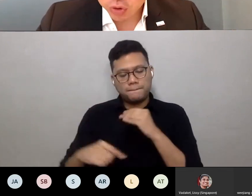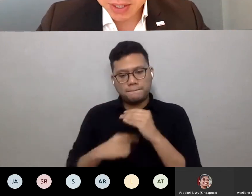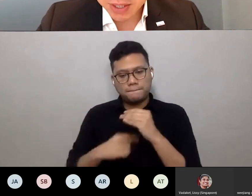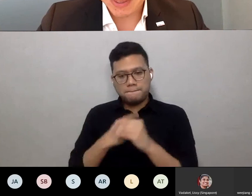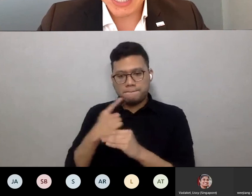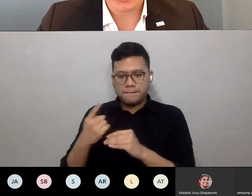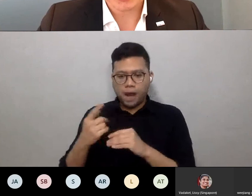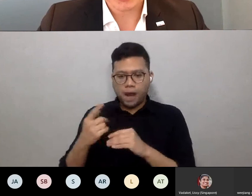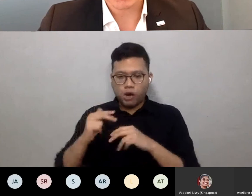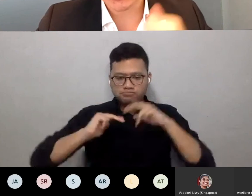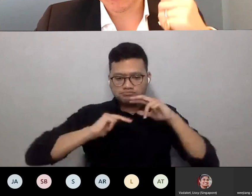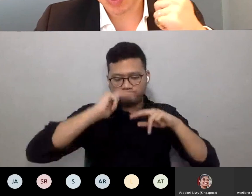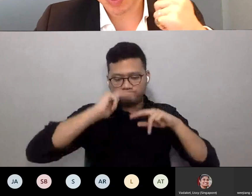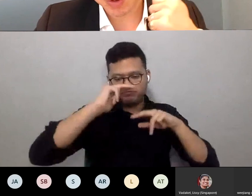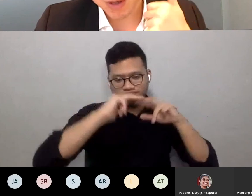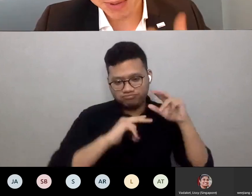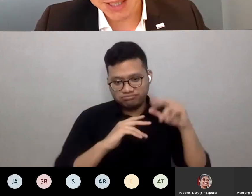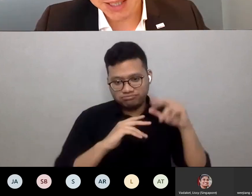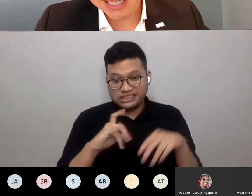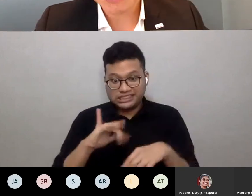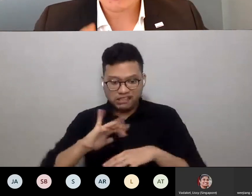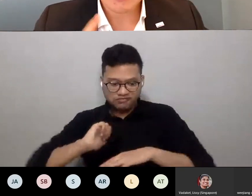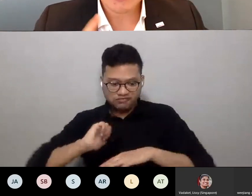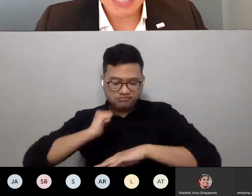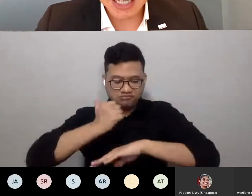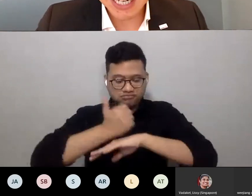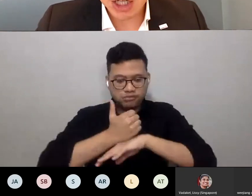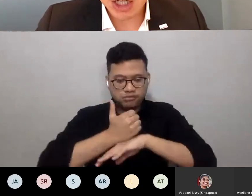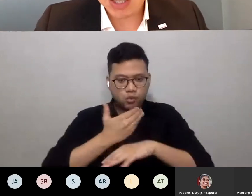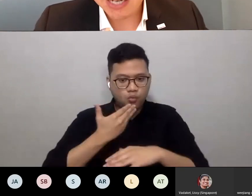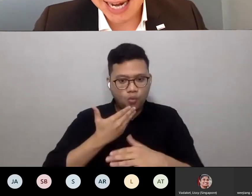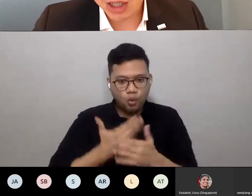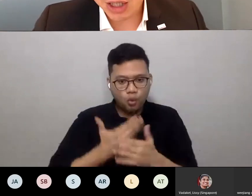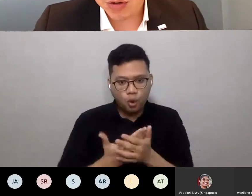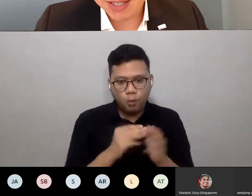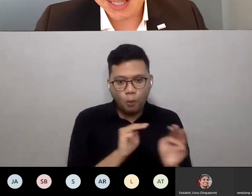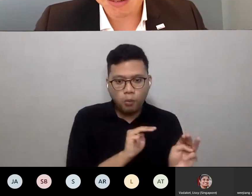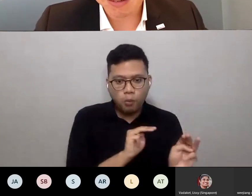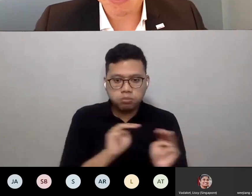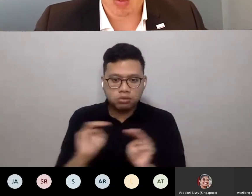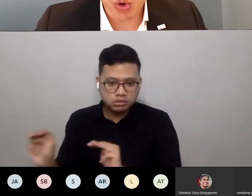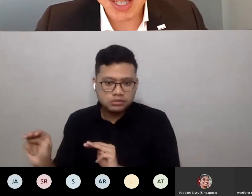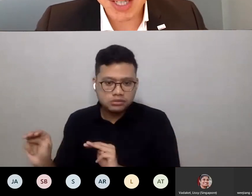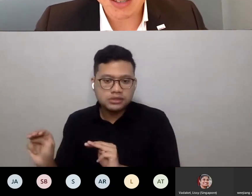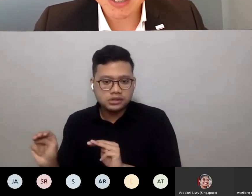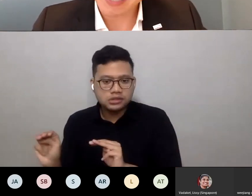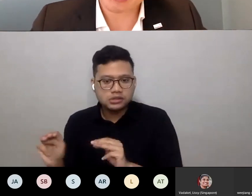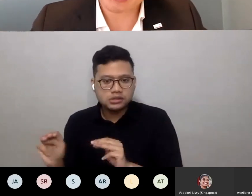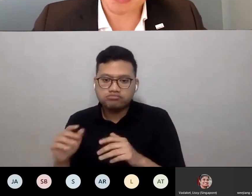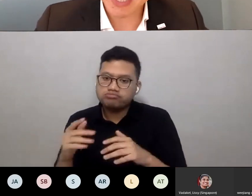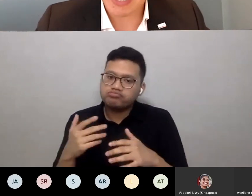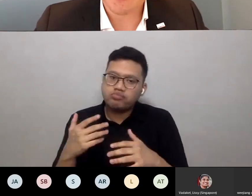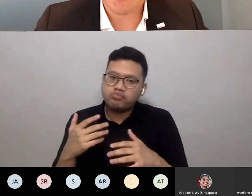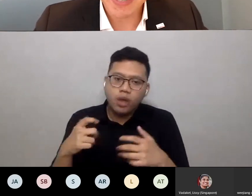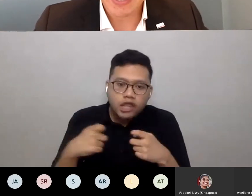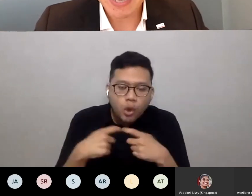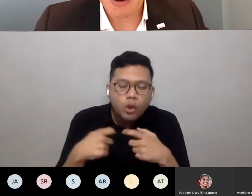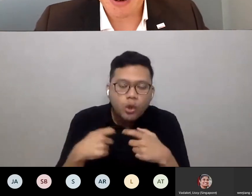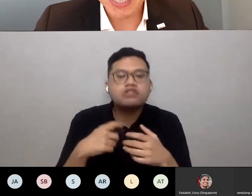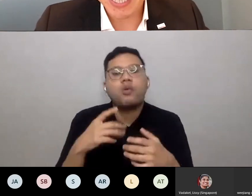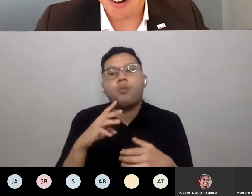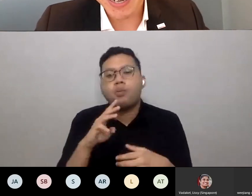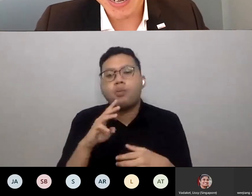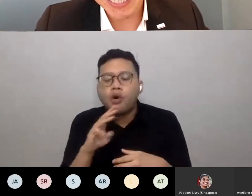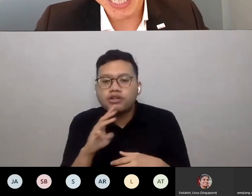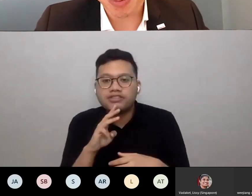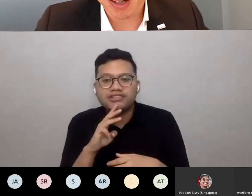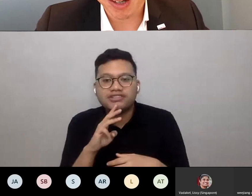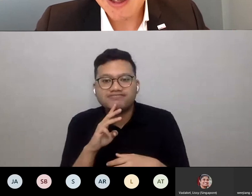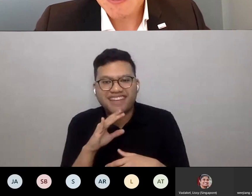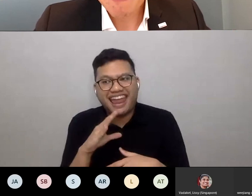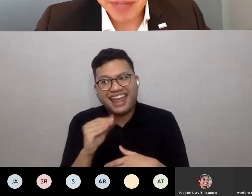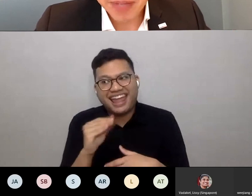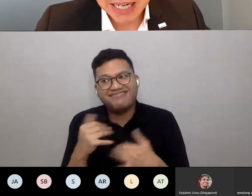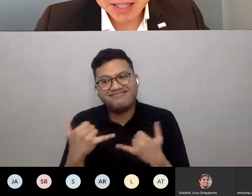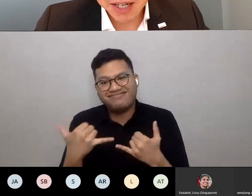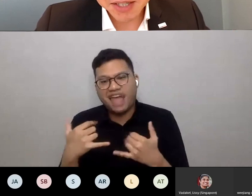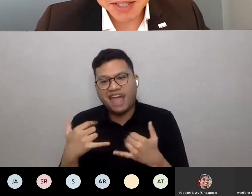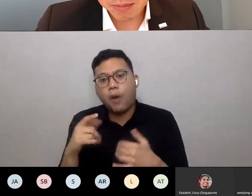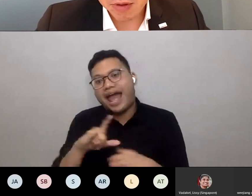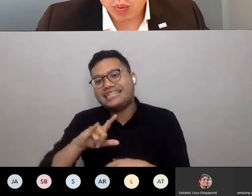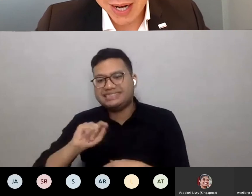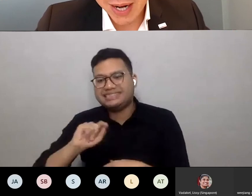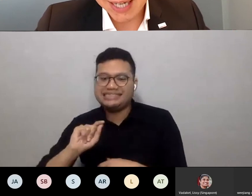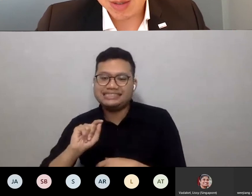long as the infrastructure is in place to give you good mobility, sanitation, electricity, water and obviously nowadays IT as well.